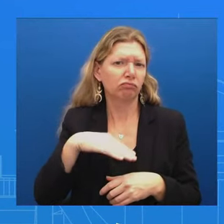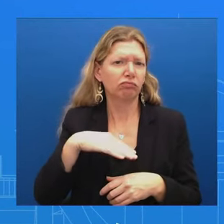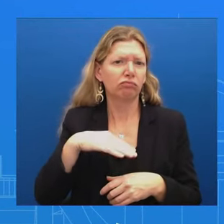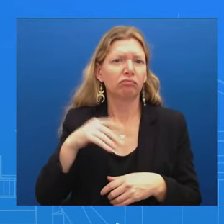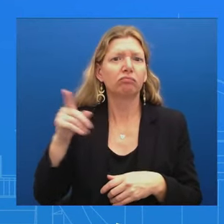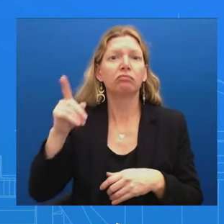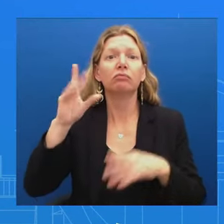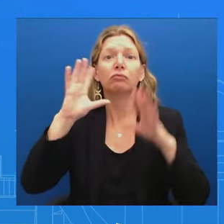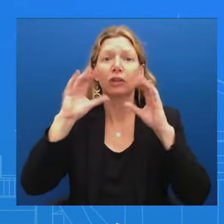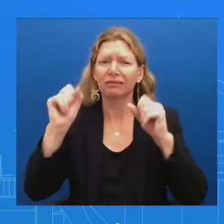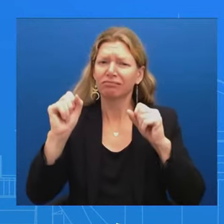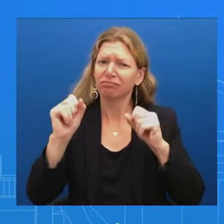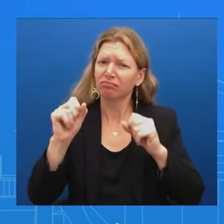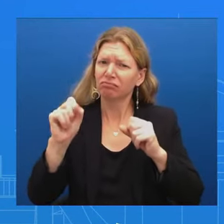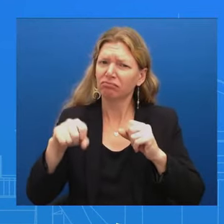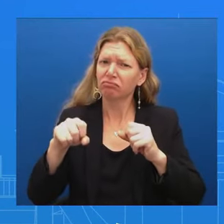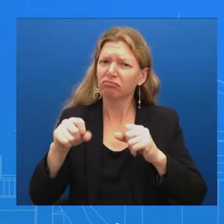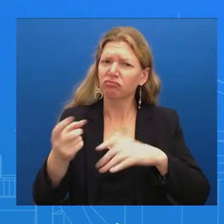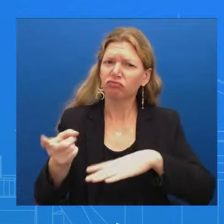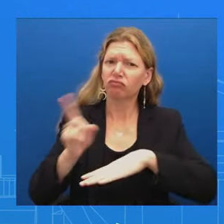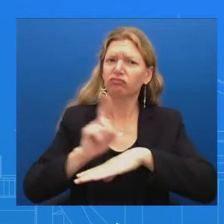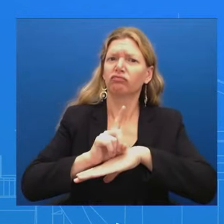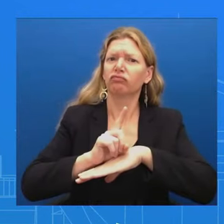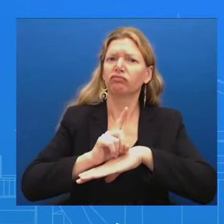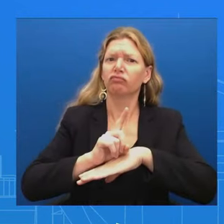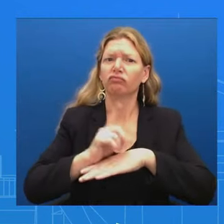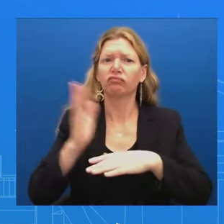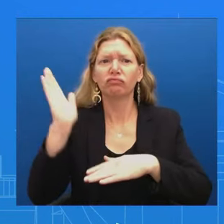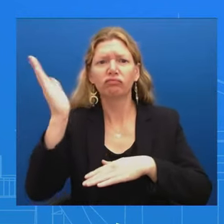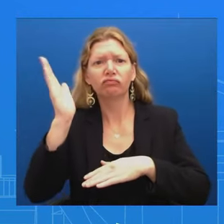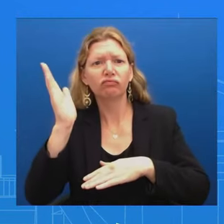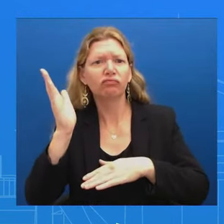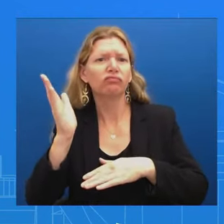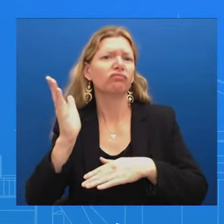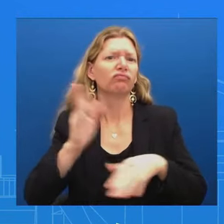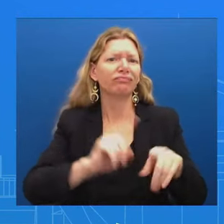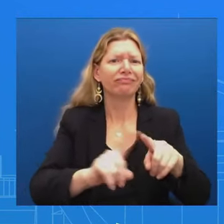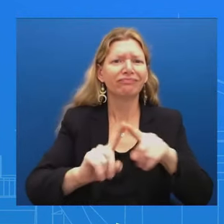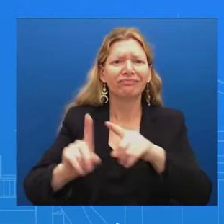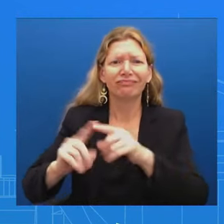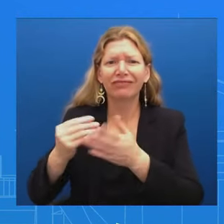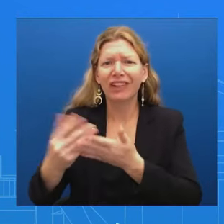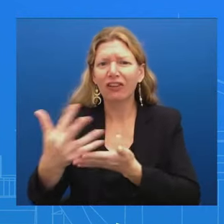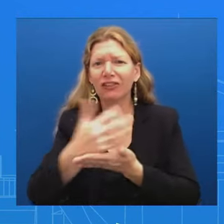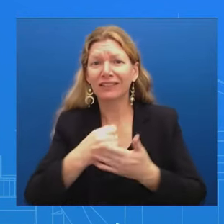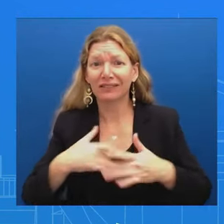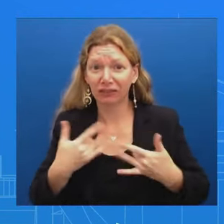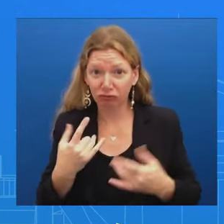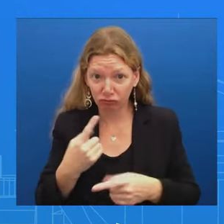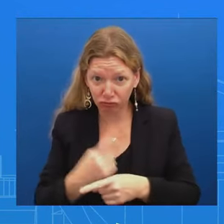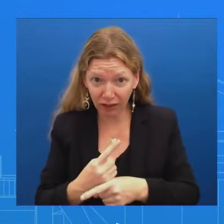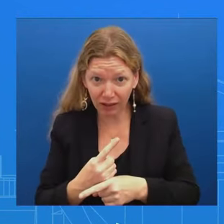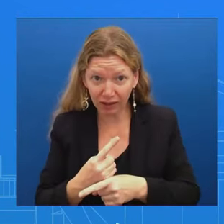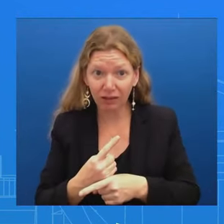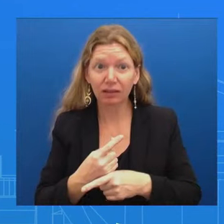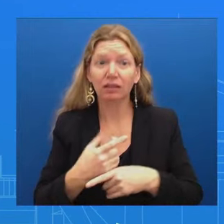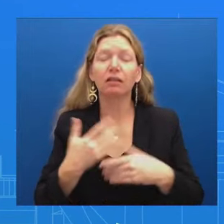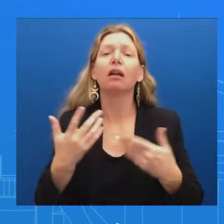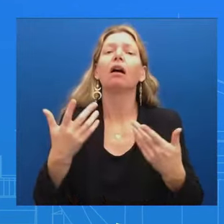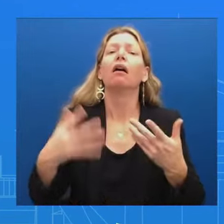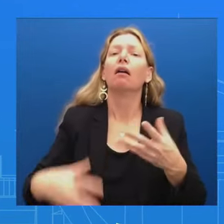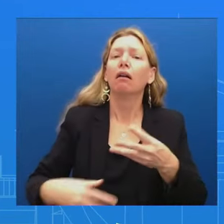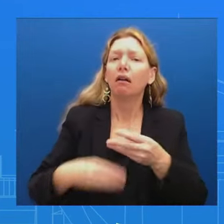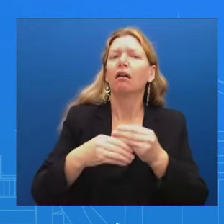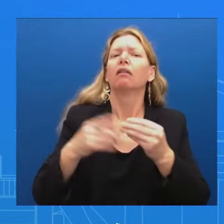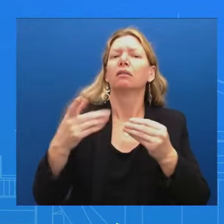When he does do some of these fundraising events, right There is, when he gives remarks, formal remarks The press